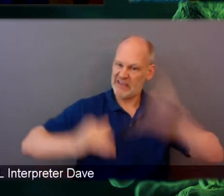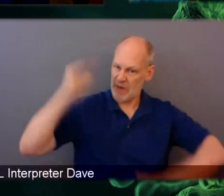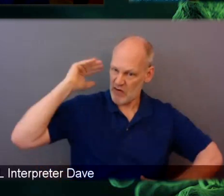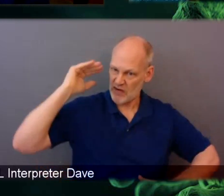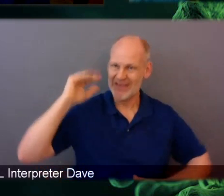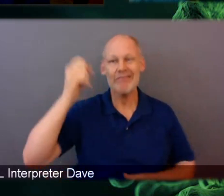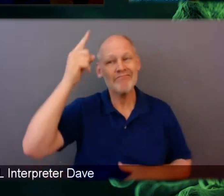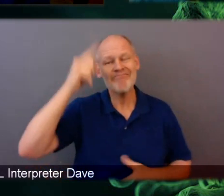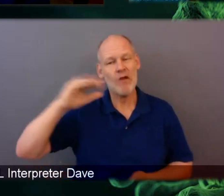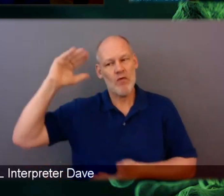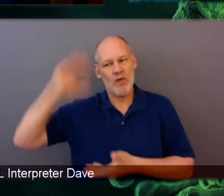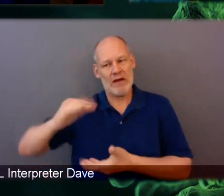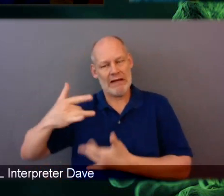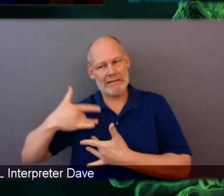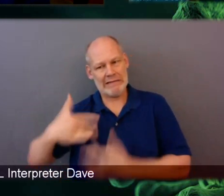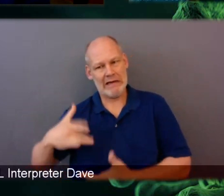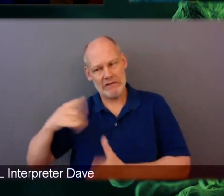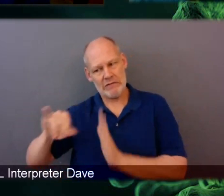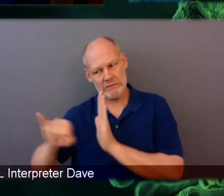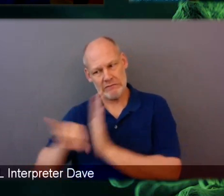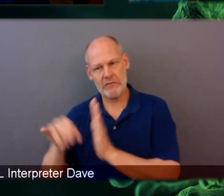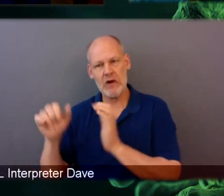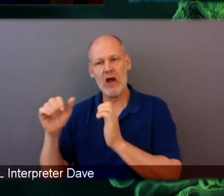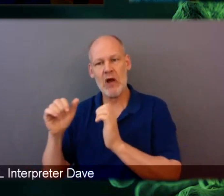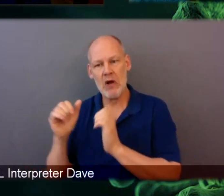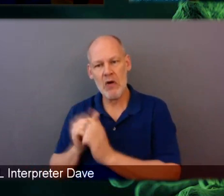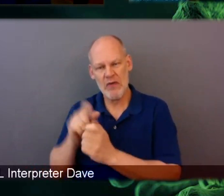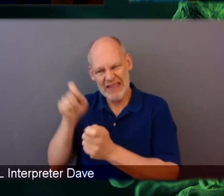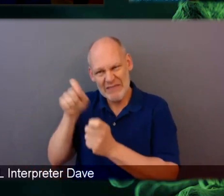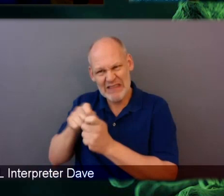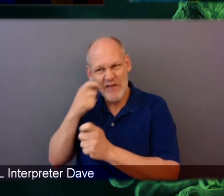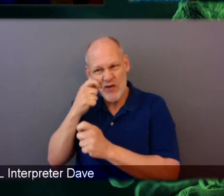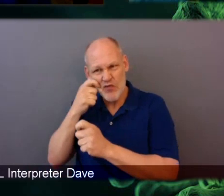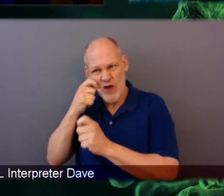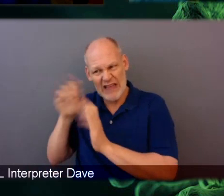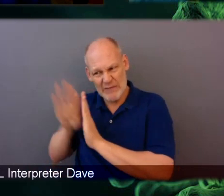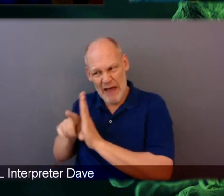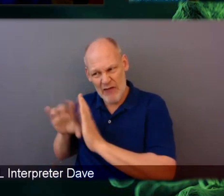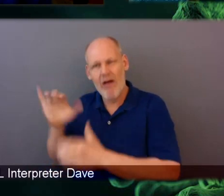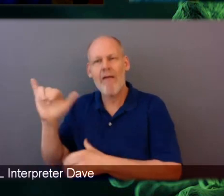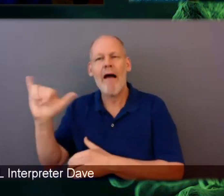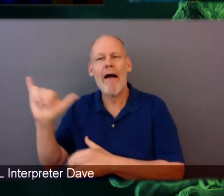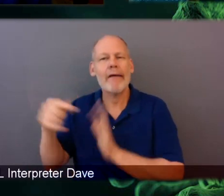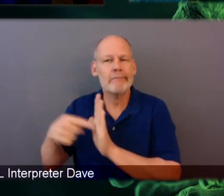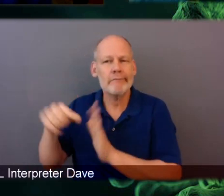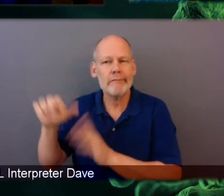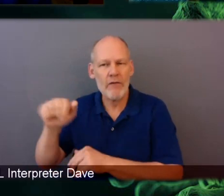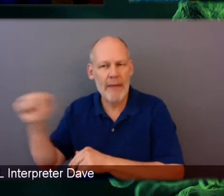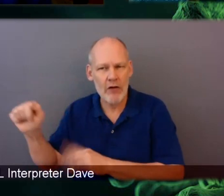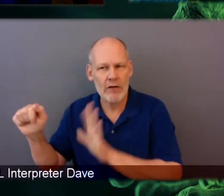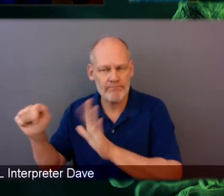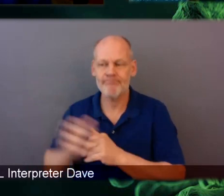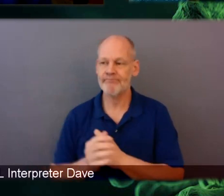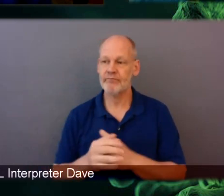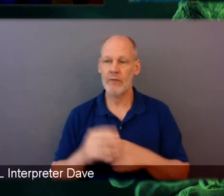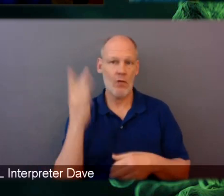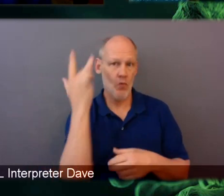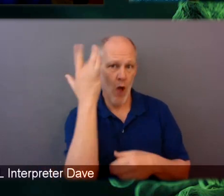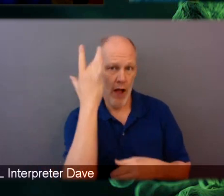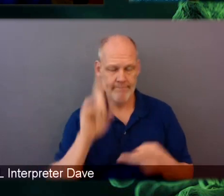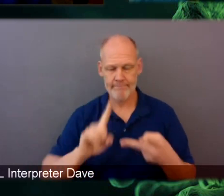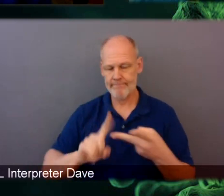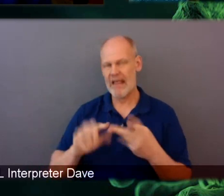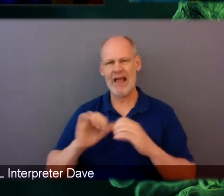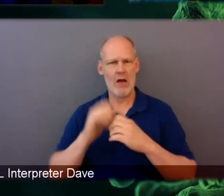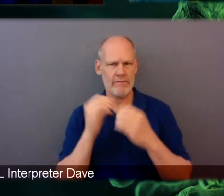African American and Latinx people. So why is this and how can we fix it? Let's take colorectal cancer.